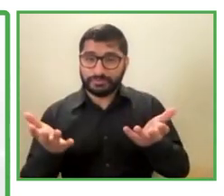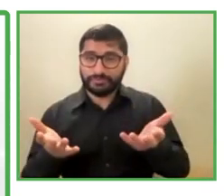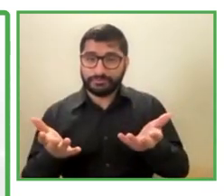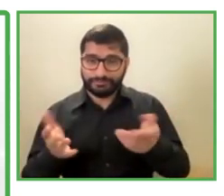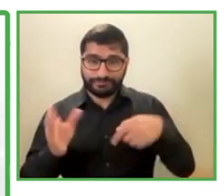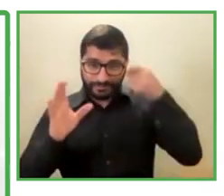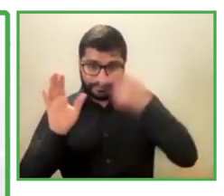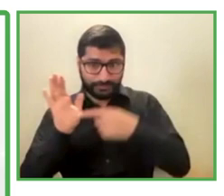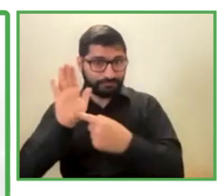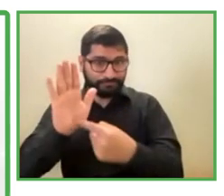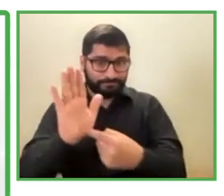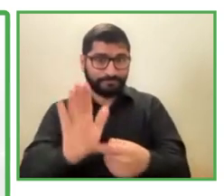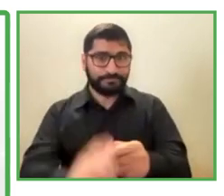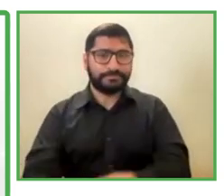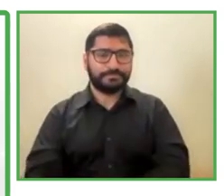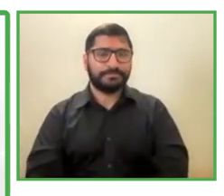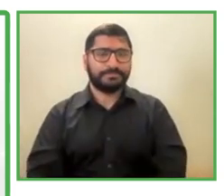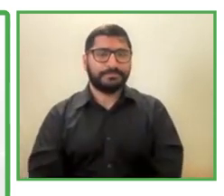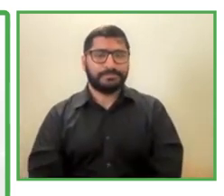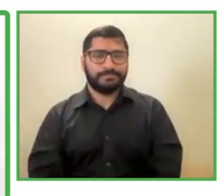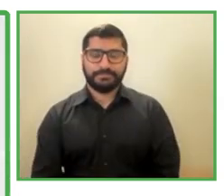okay. let's watch the video.